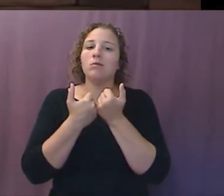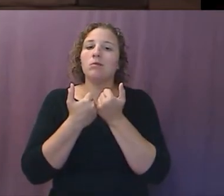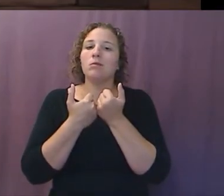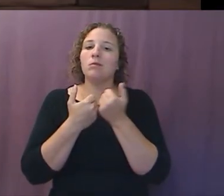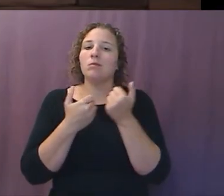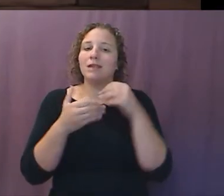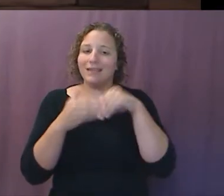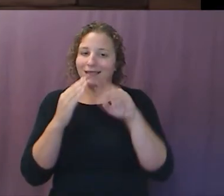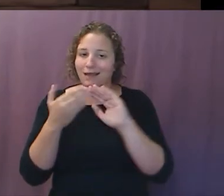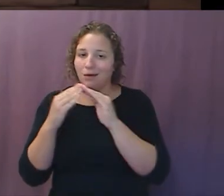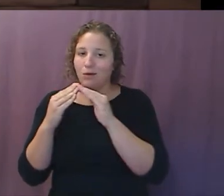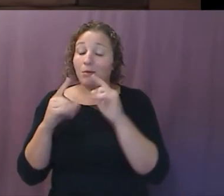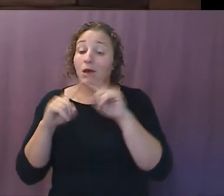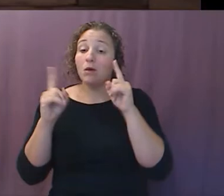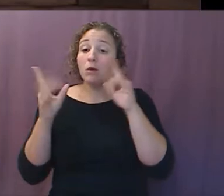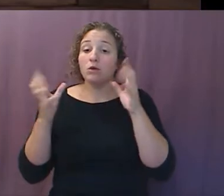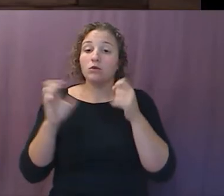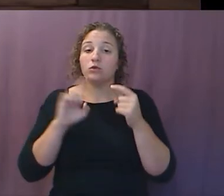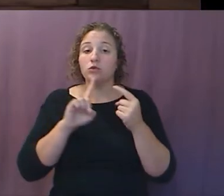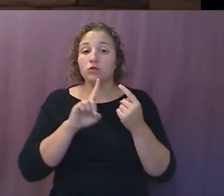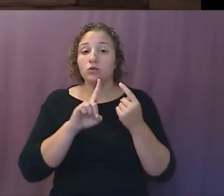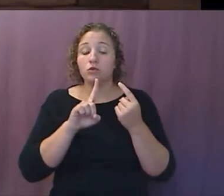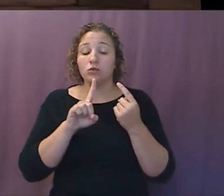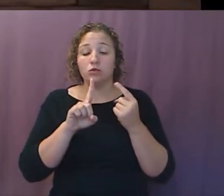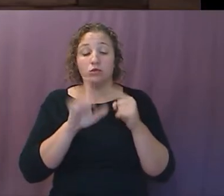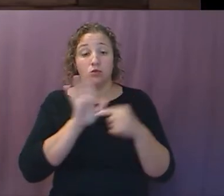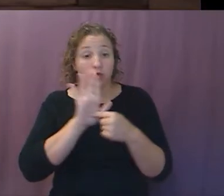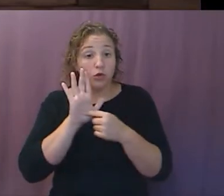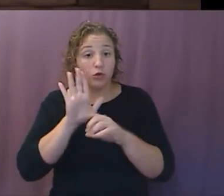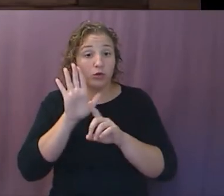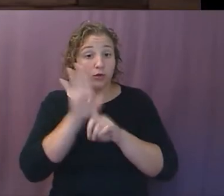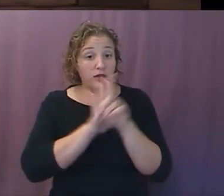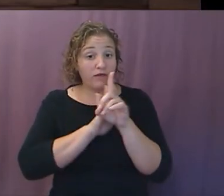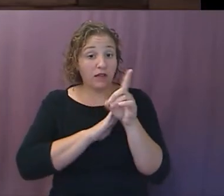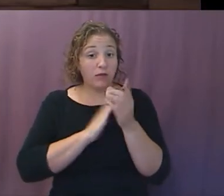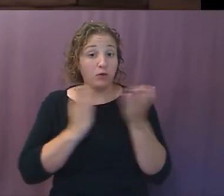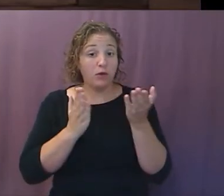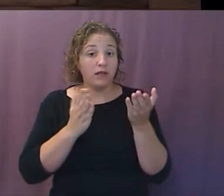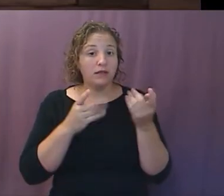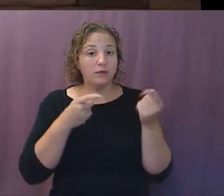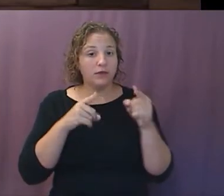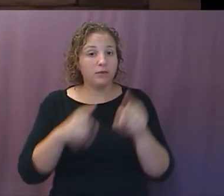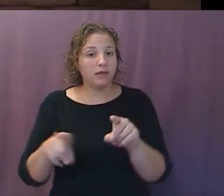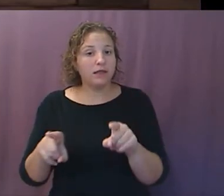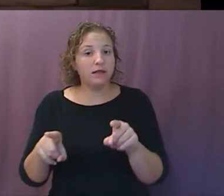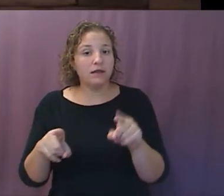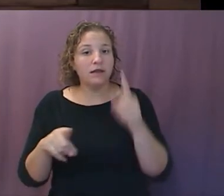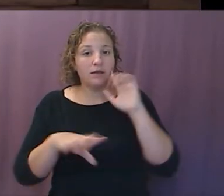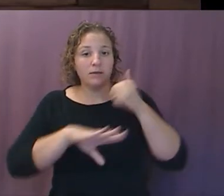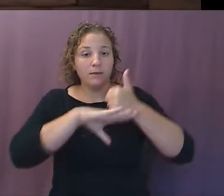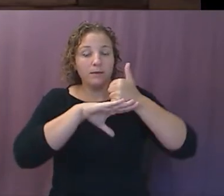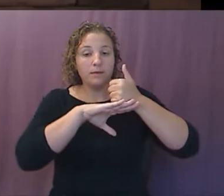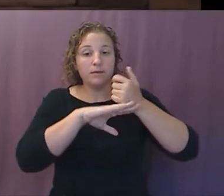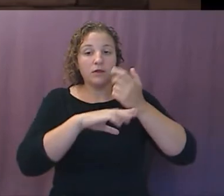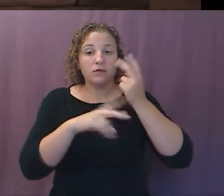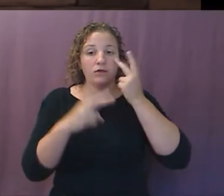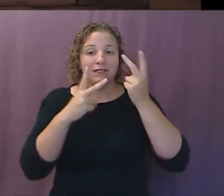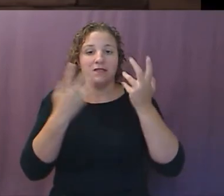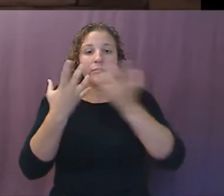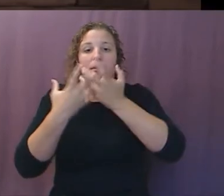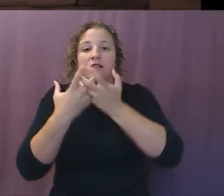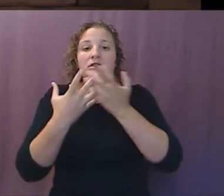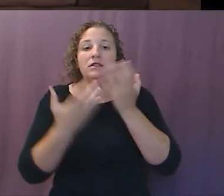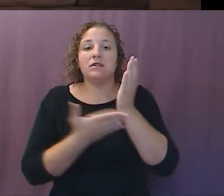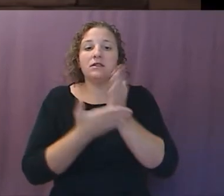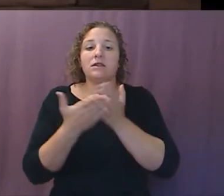developed and even already beginning to be deployed and see, again, if it matches at all some of the things that you've been looking for in your